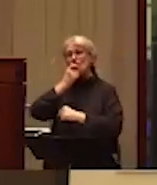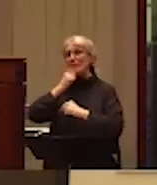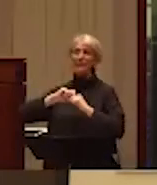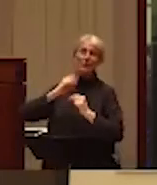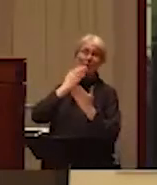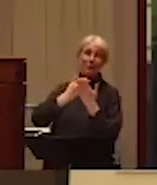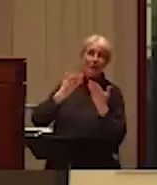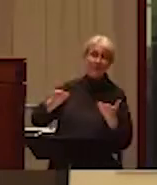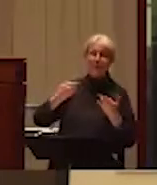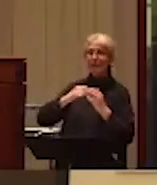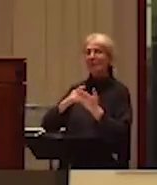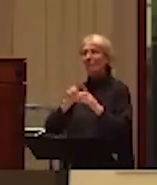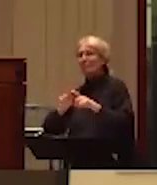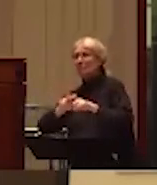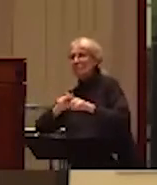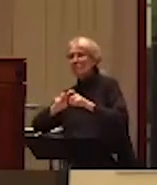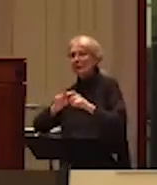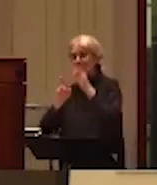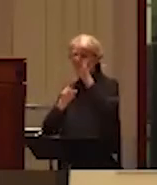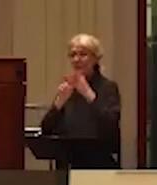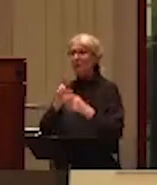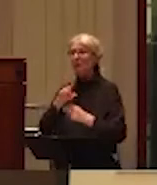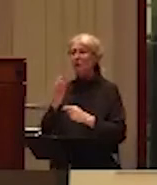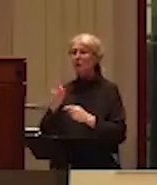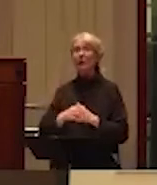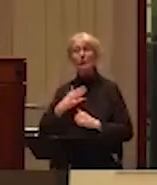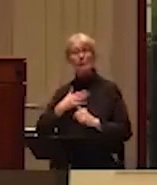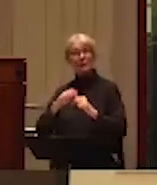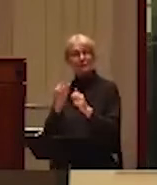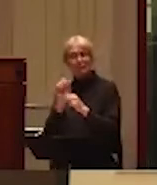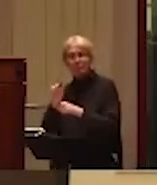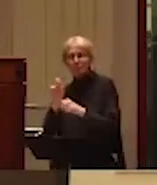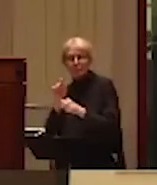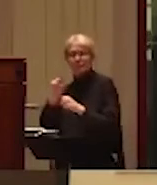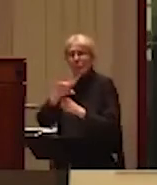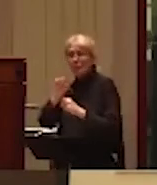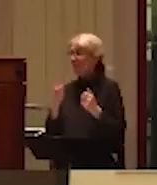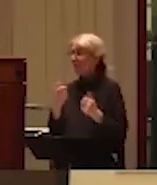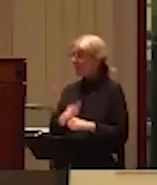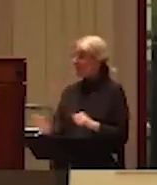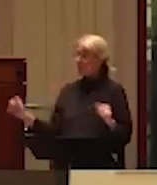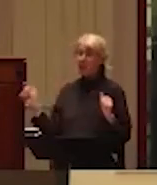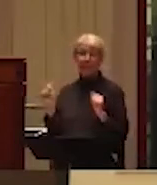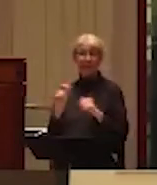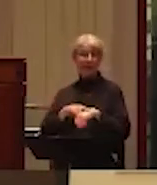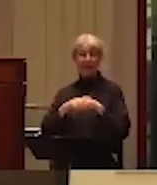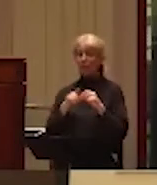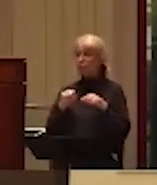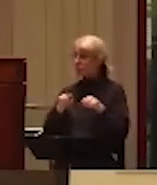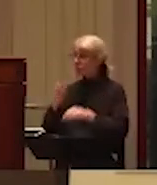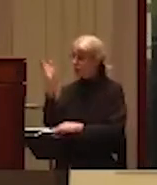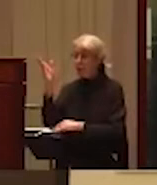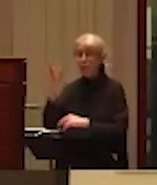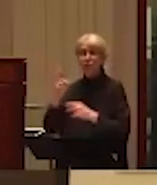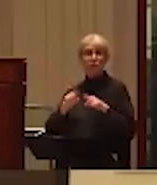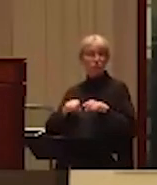be a good thing. So please submit your questions at any point during the lecture and the conversation using